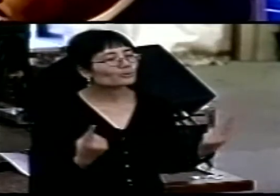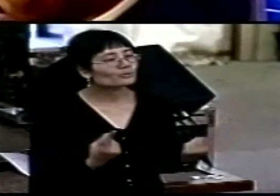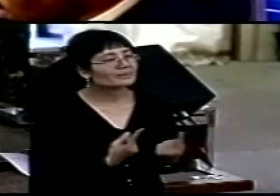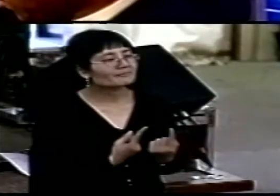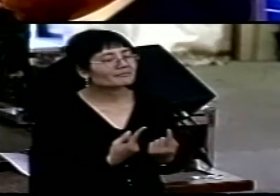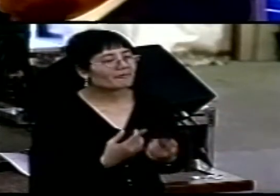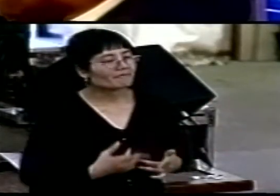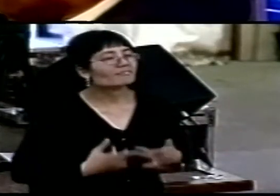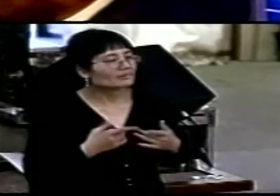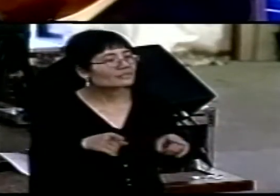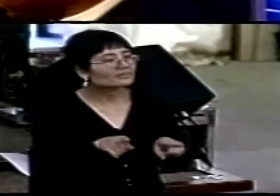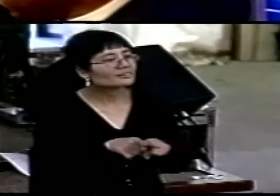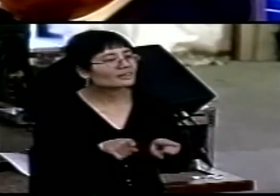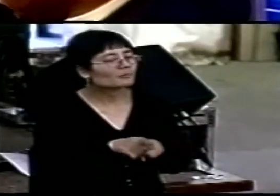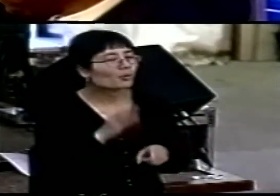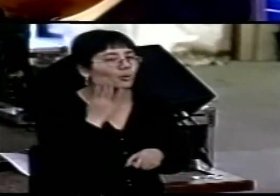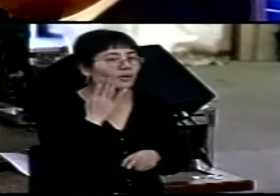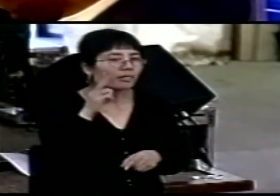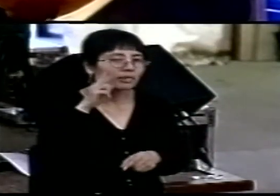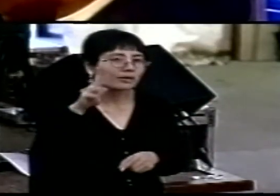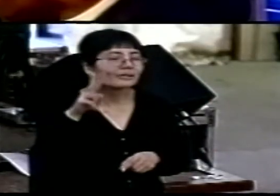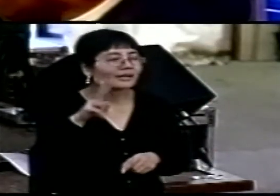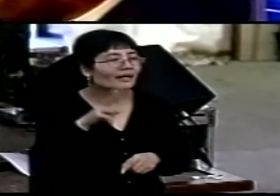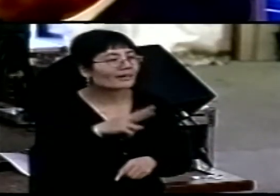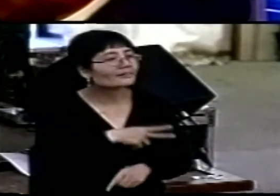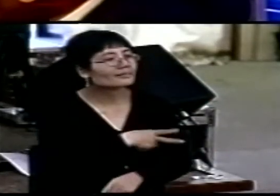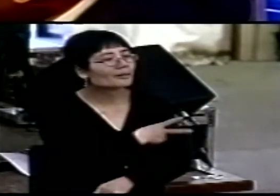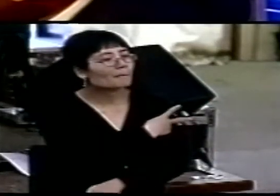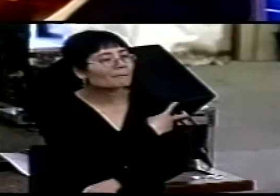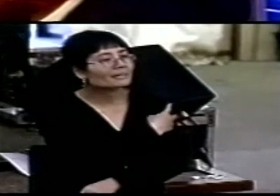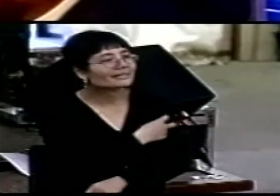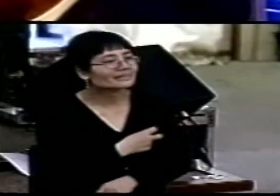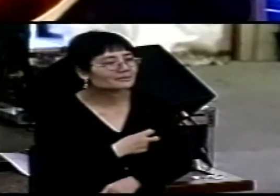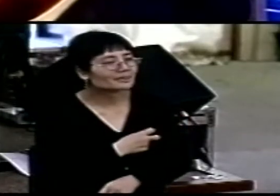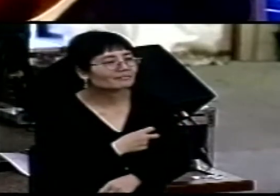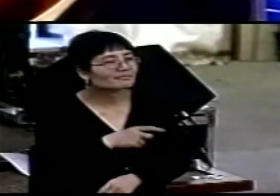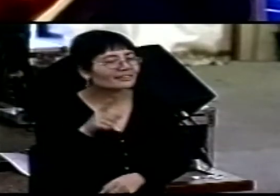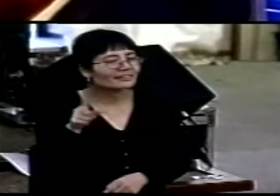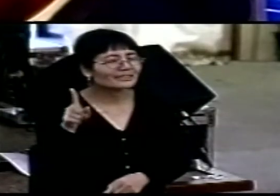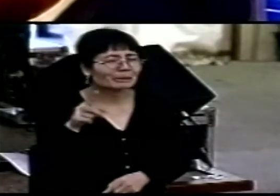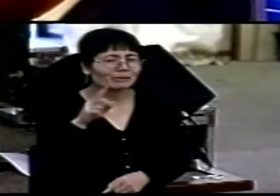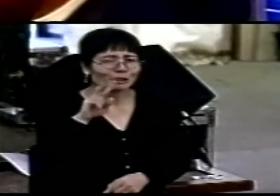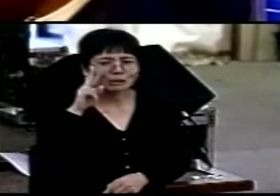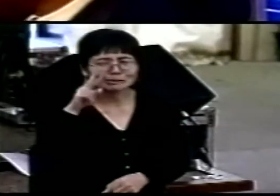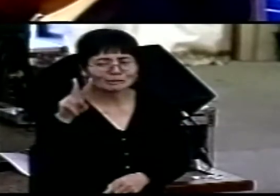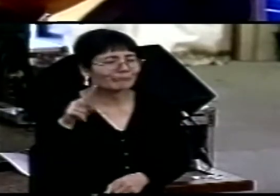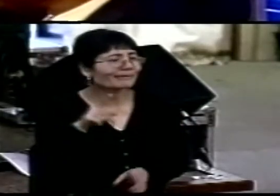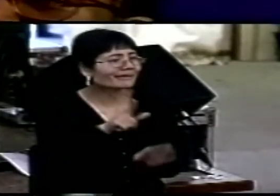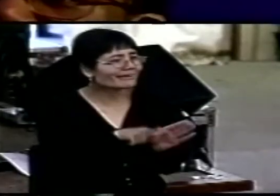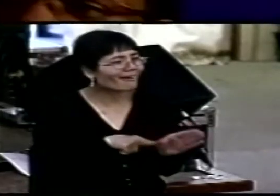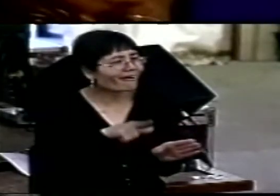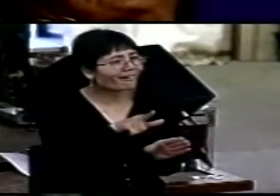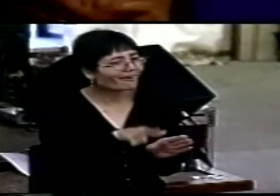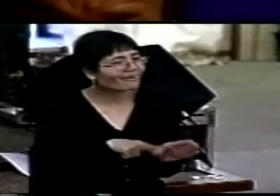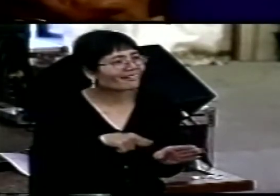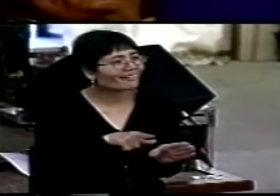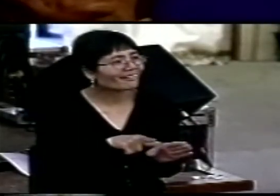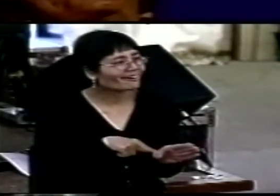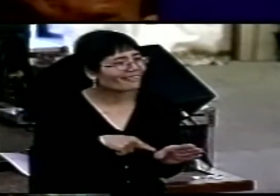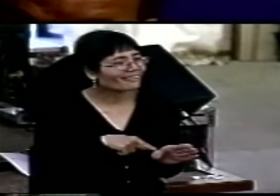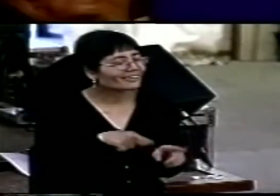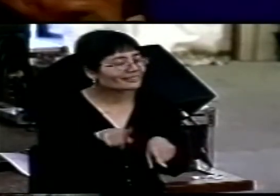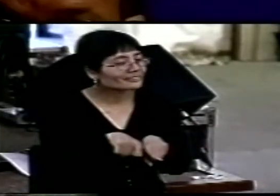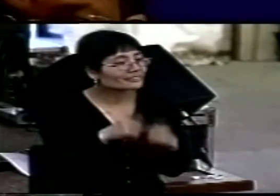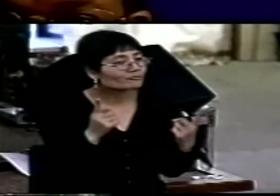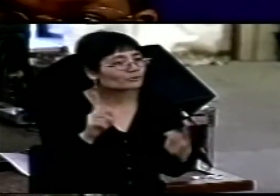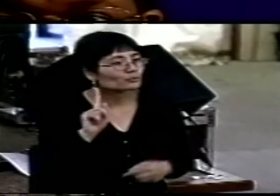where we look at the policeman and you think, he looks so young. The inference really